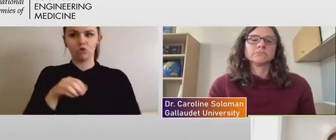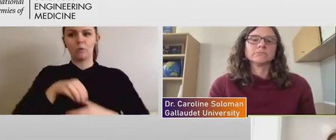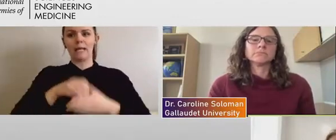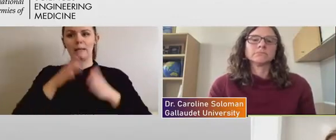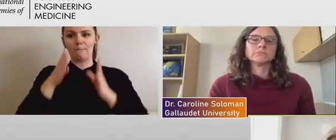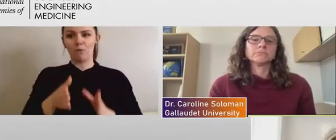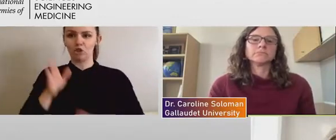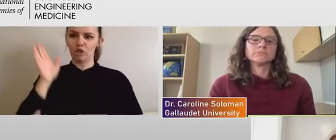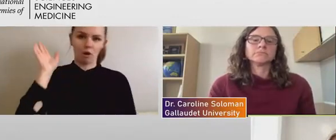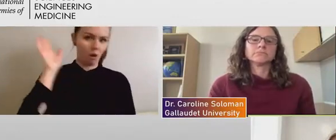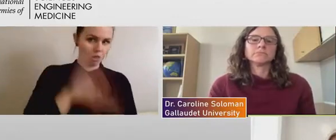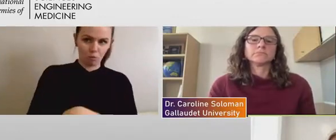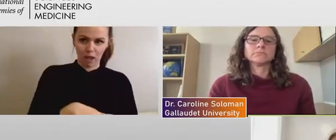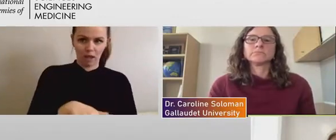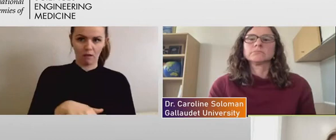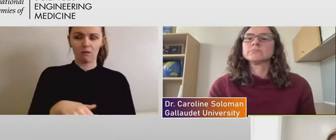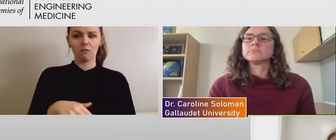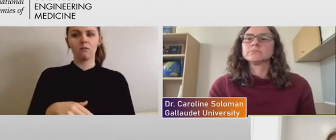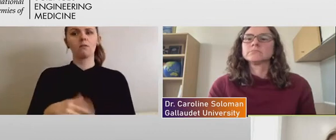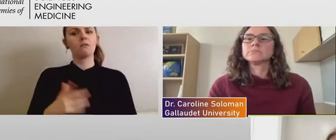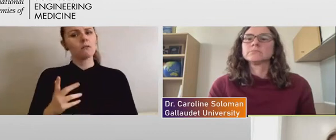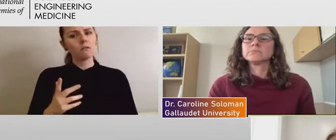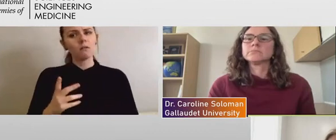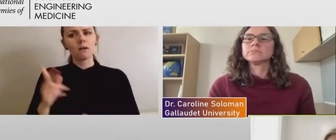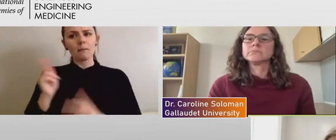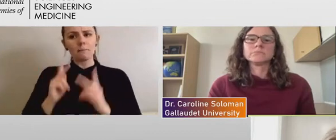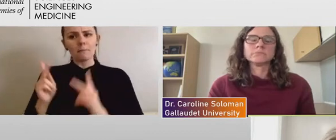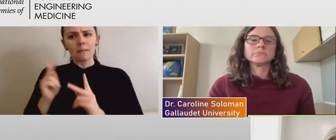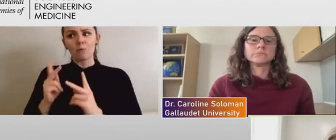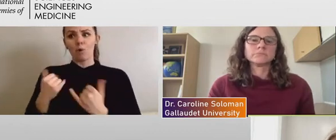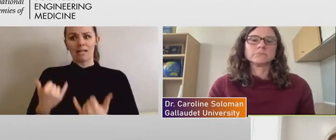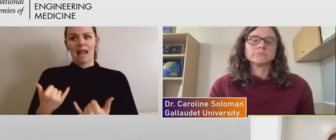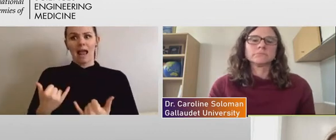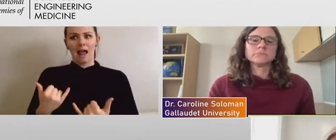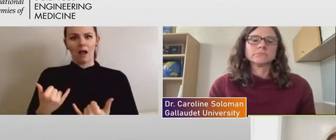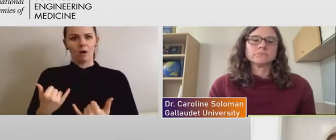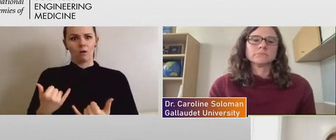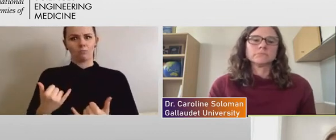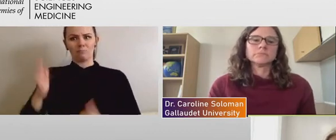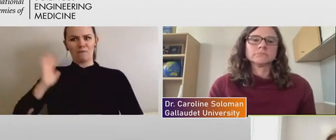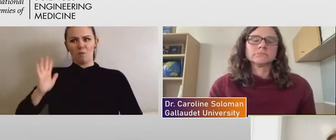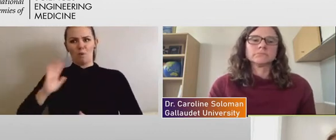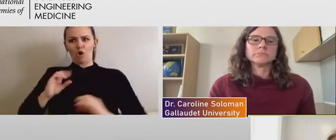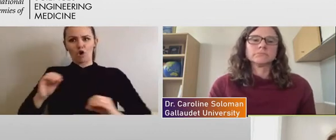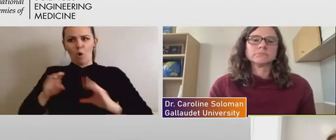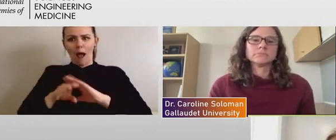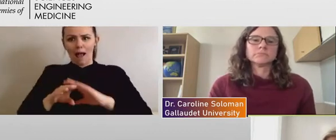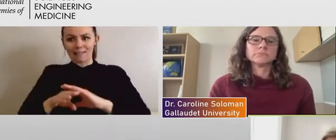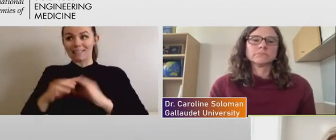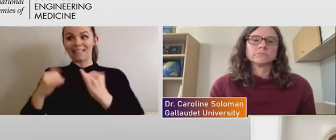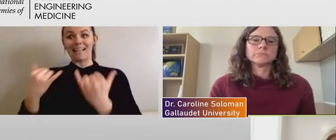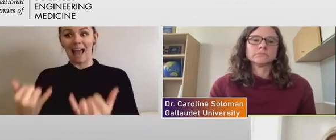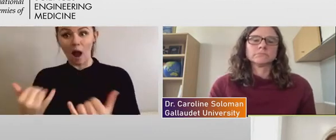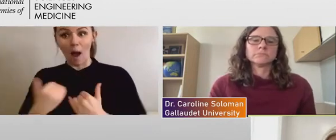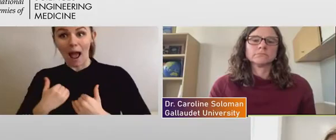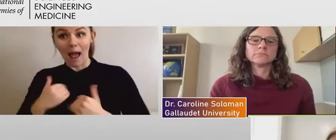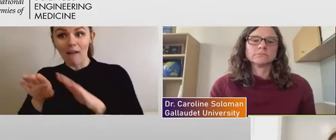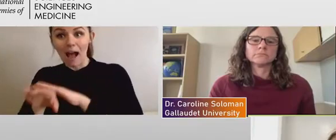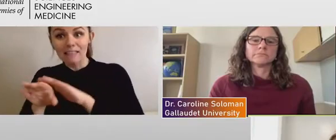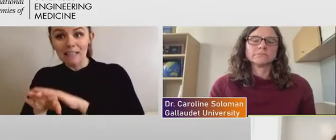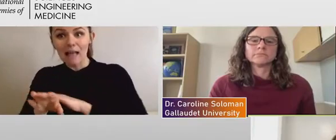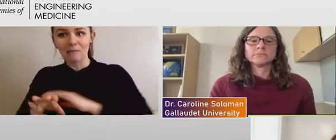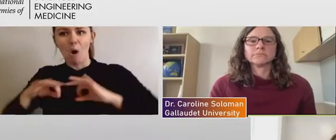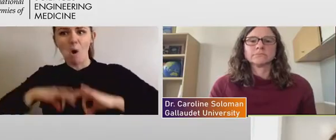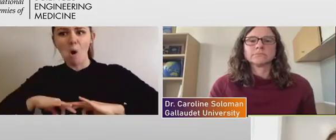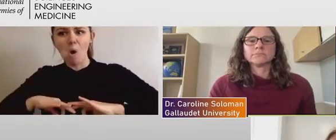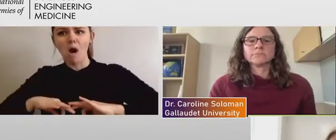had access that they didn't have before and really benefited from this, um, that would be a huge